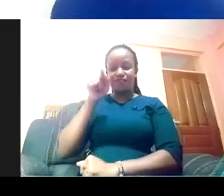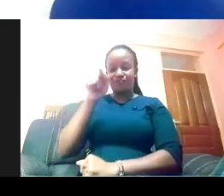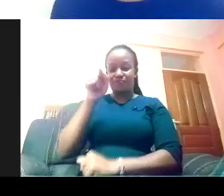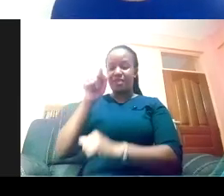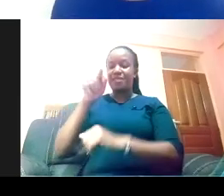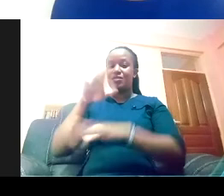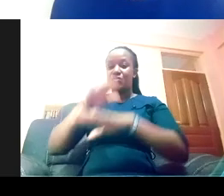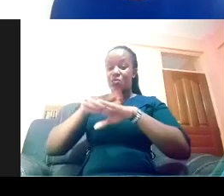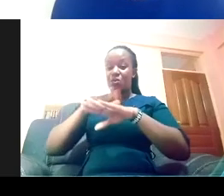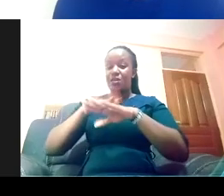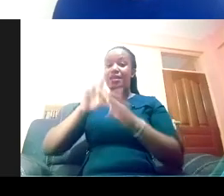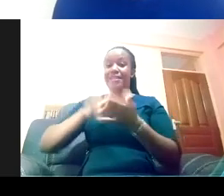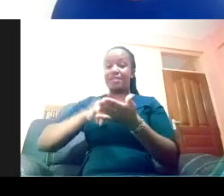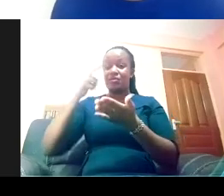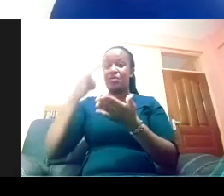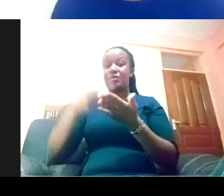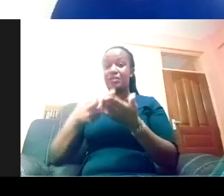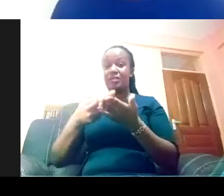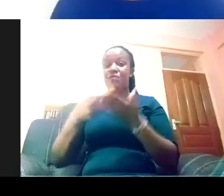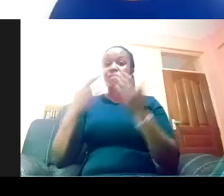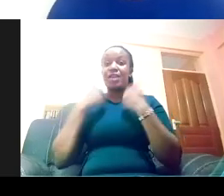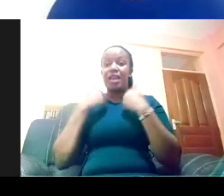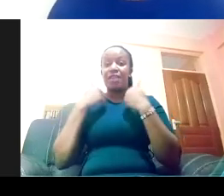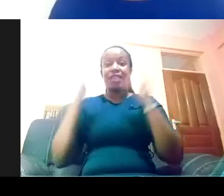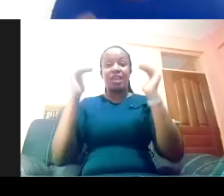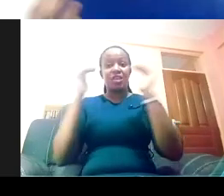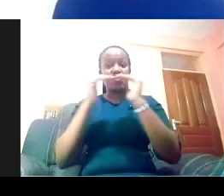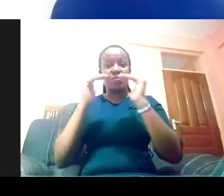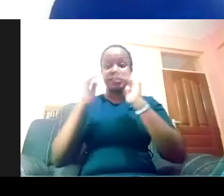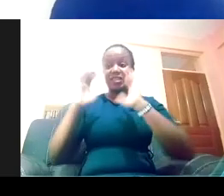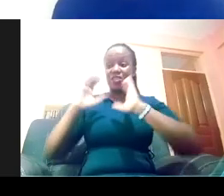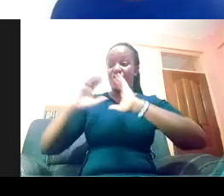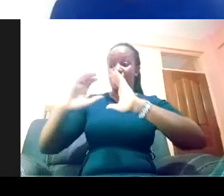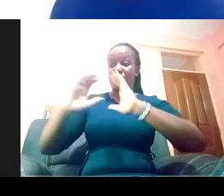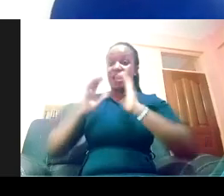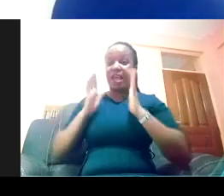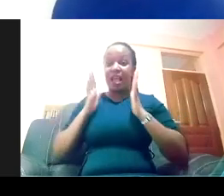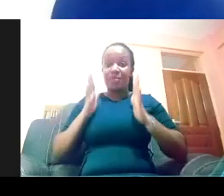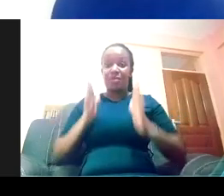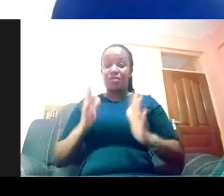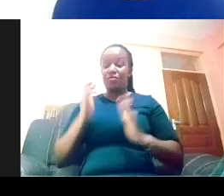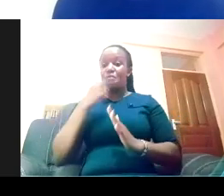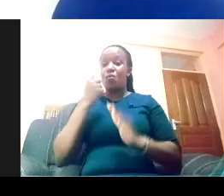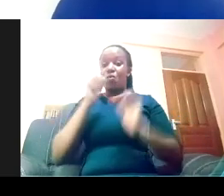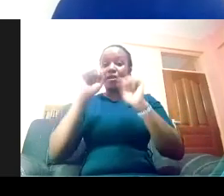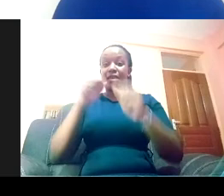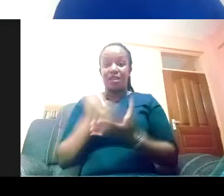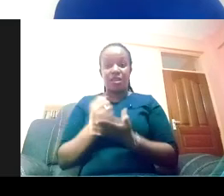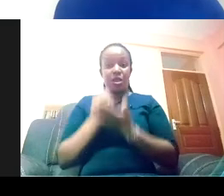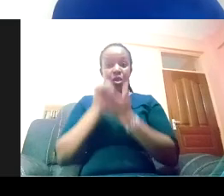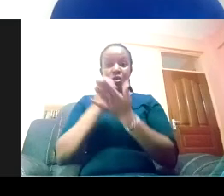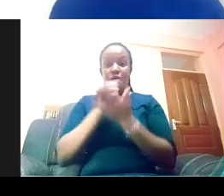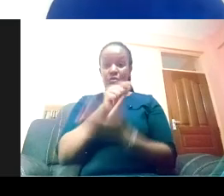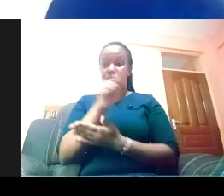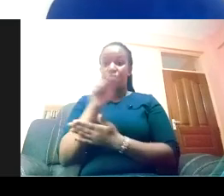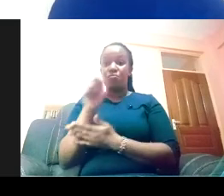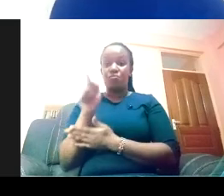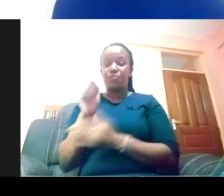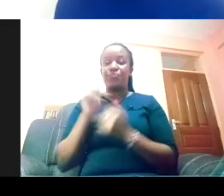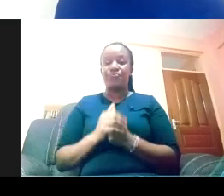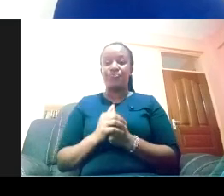a racial equity coach, someone who can help you on your racial justice learning journey. And then,